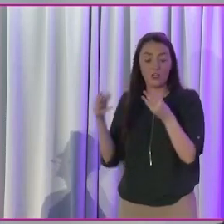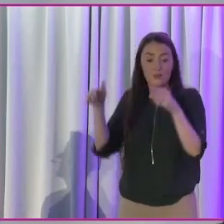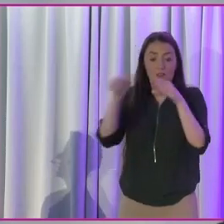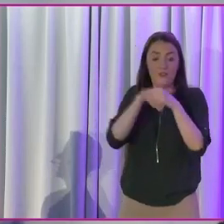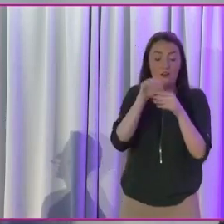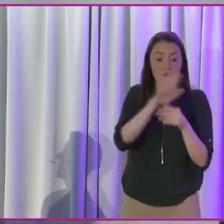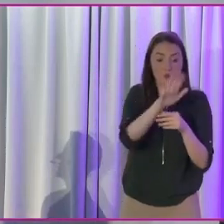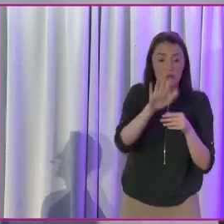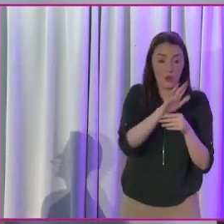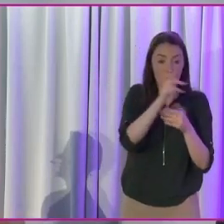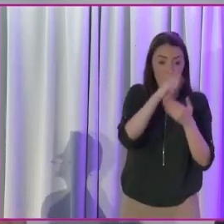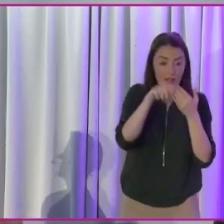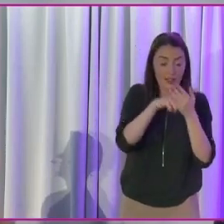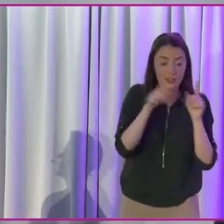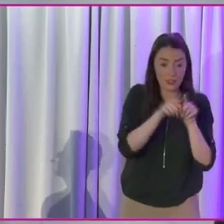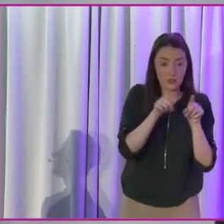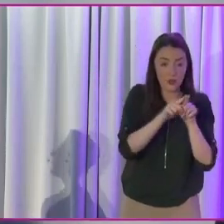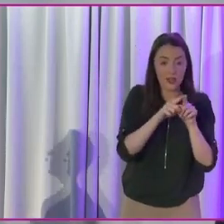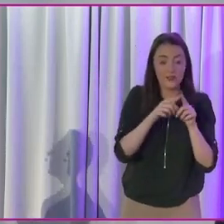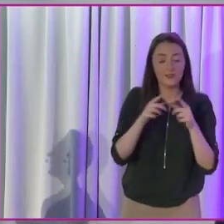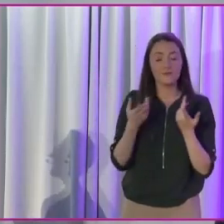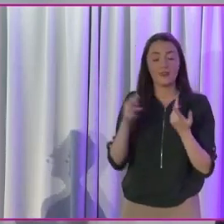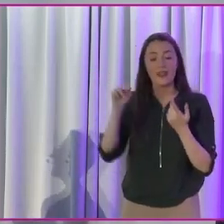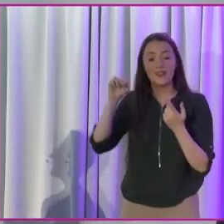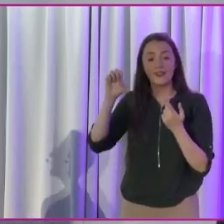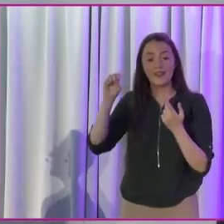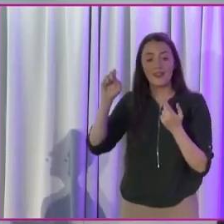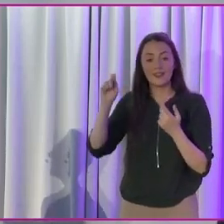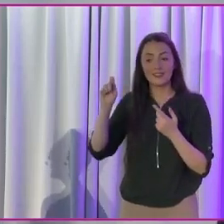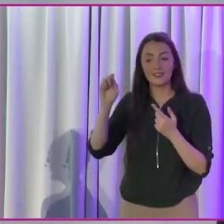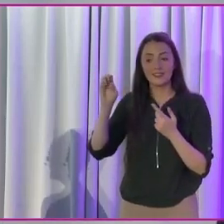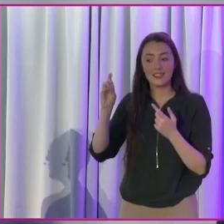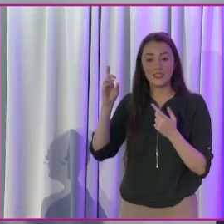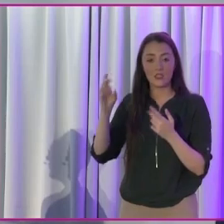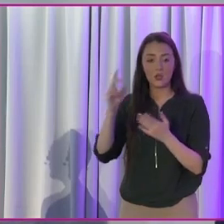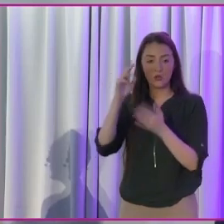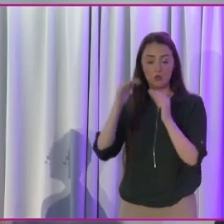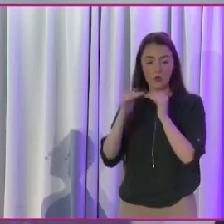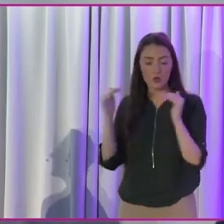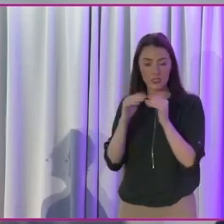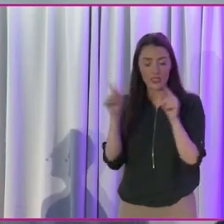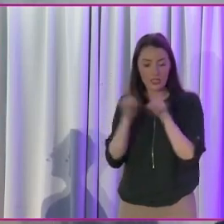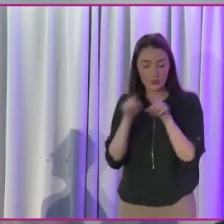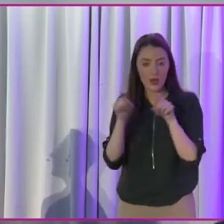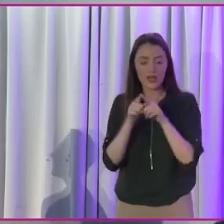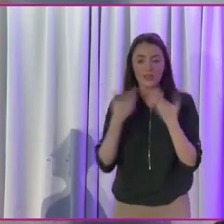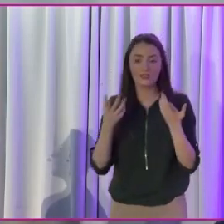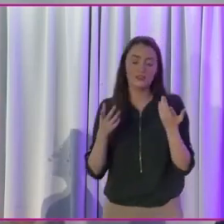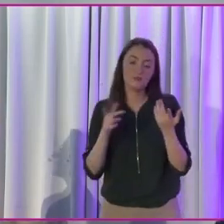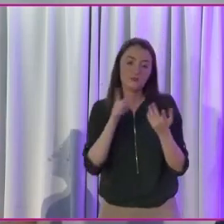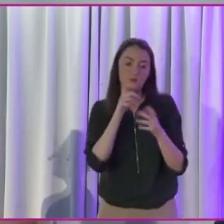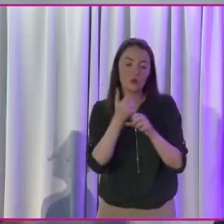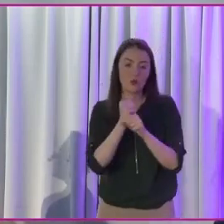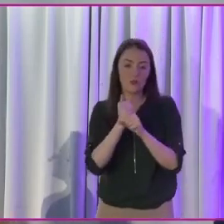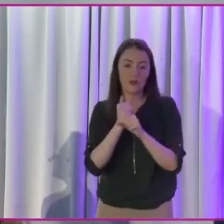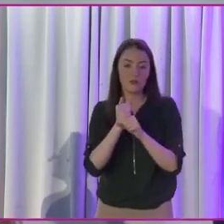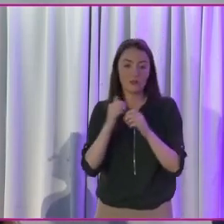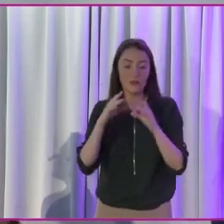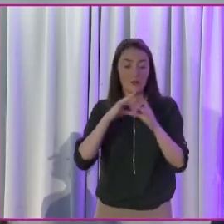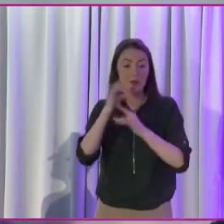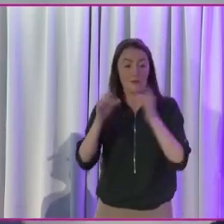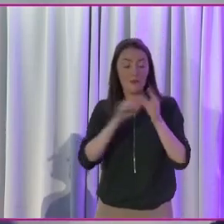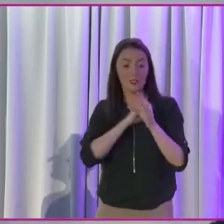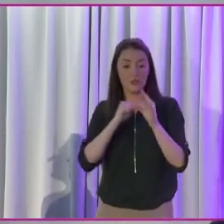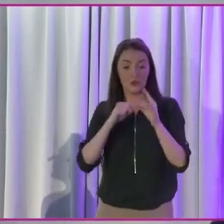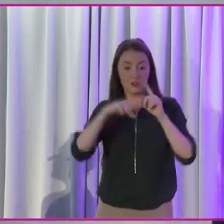it to include what we call nested quotas, so that within it, you would also have quotas for other, in other words, to ensure diversity